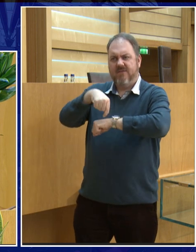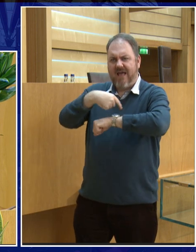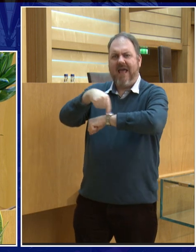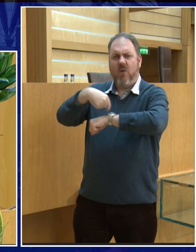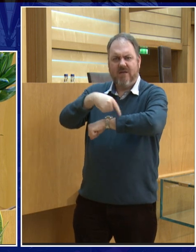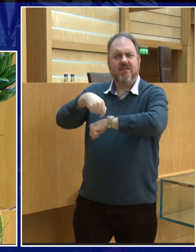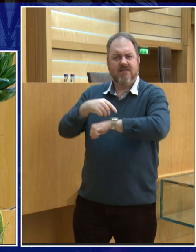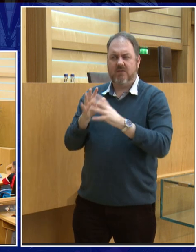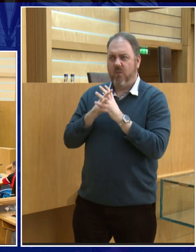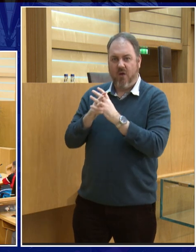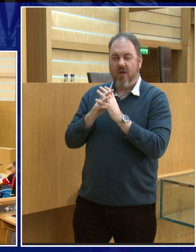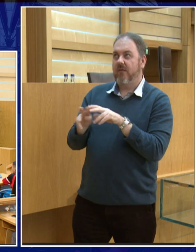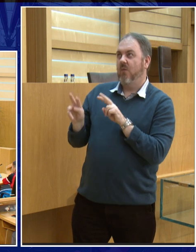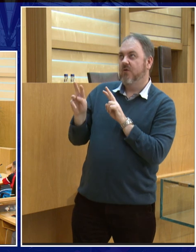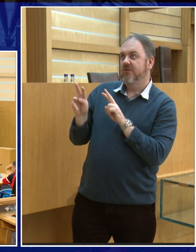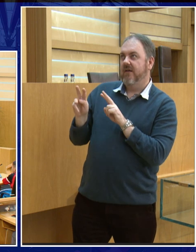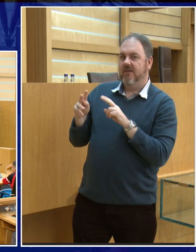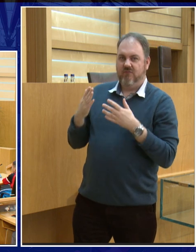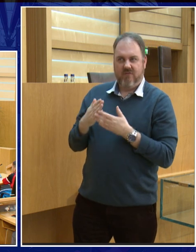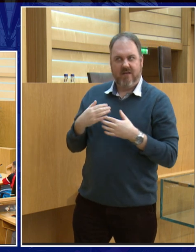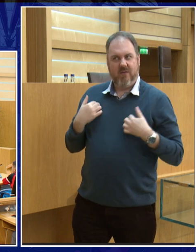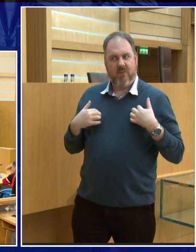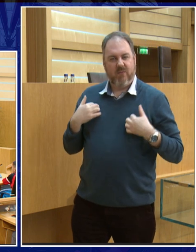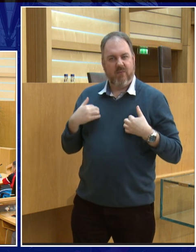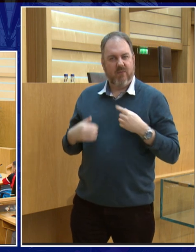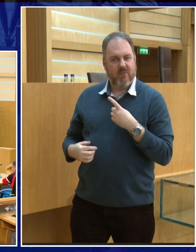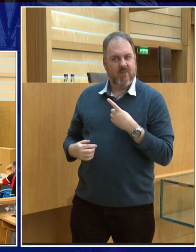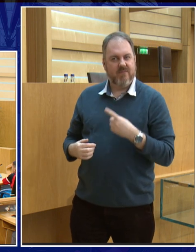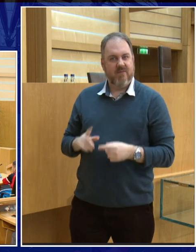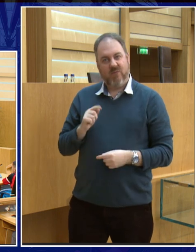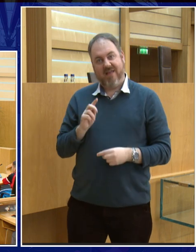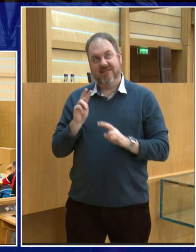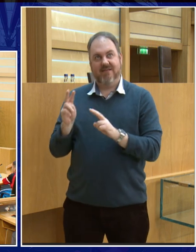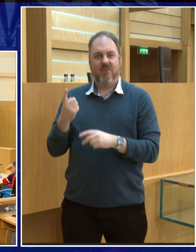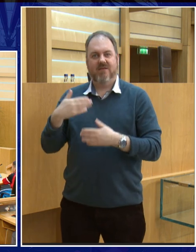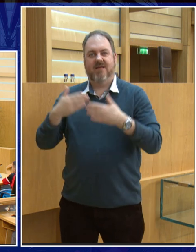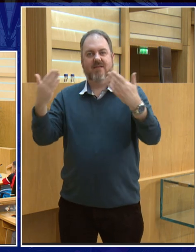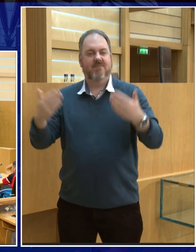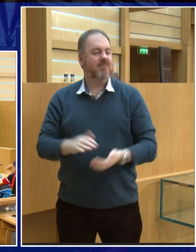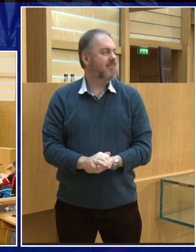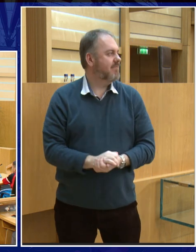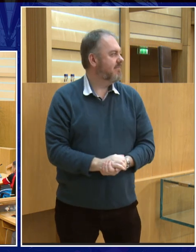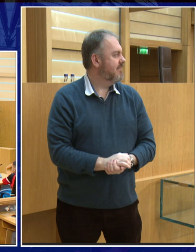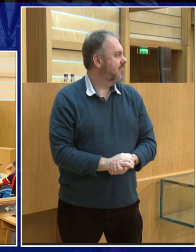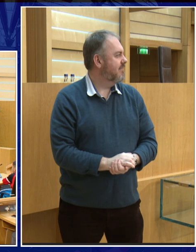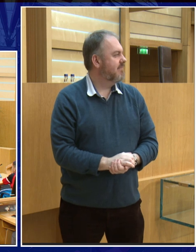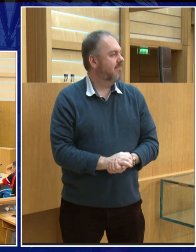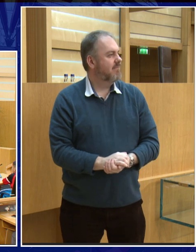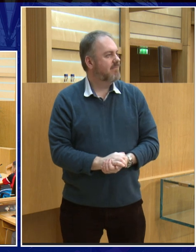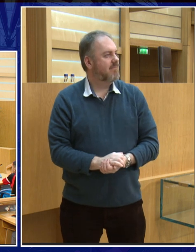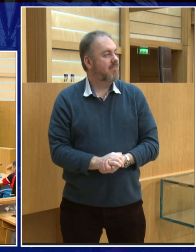pretty freaky. Okay, that tells you a bit about the Moon, but one of the things that I'm interested in also is something called